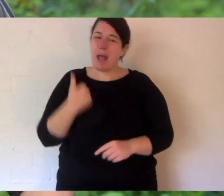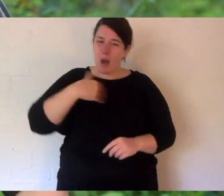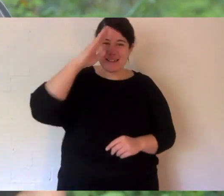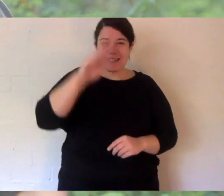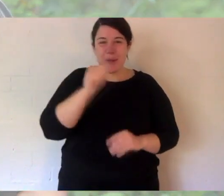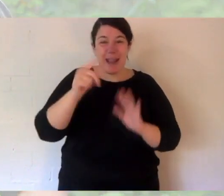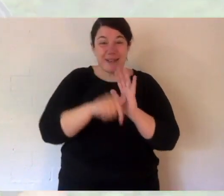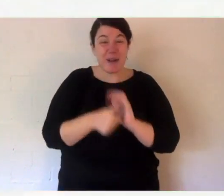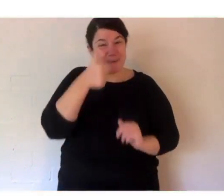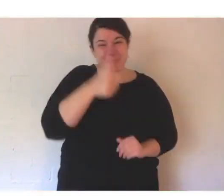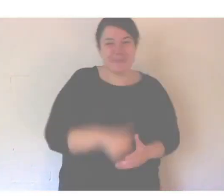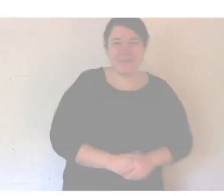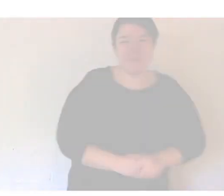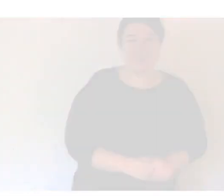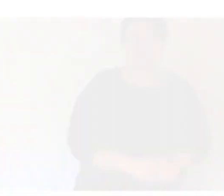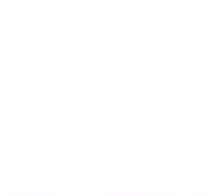next time.